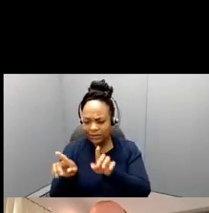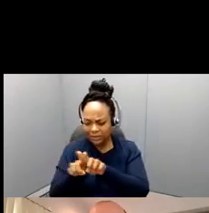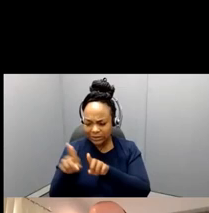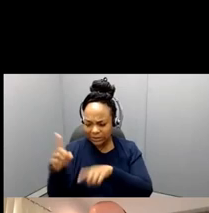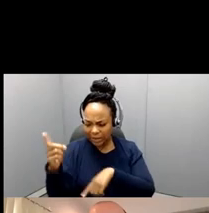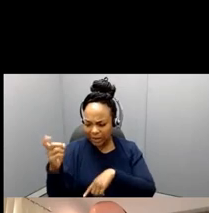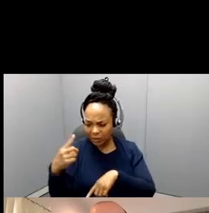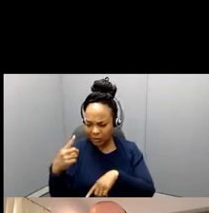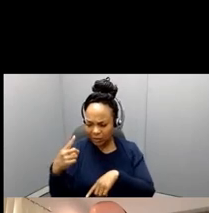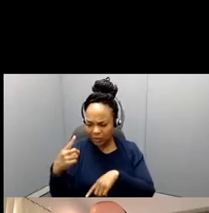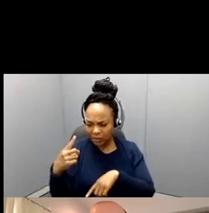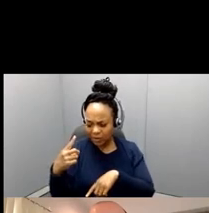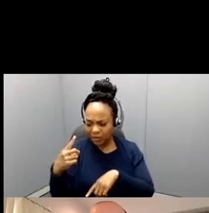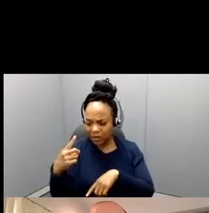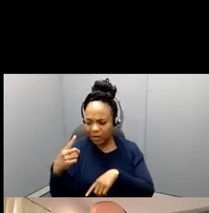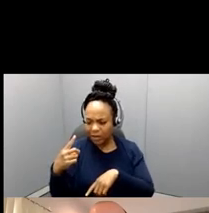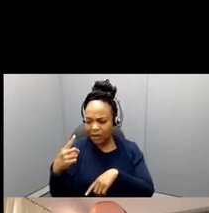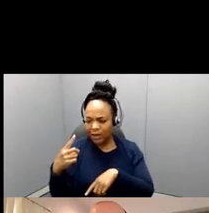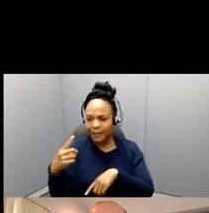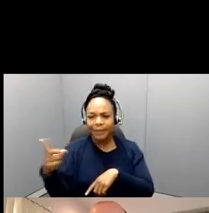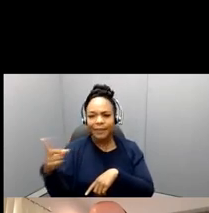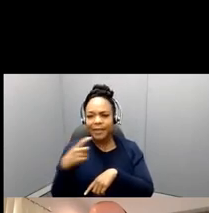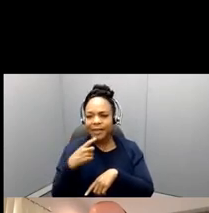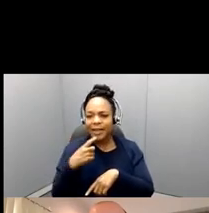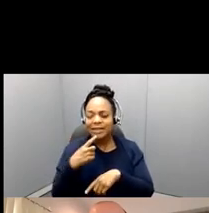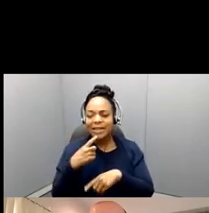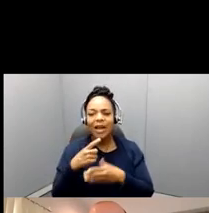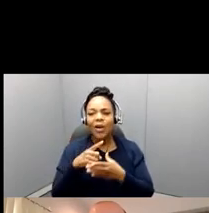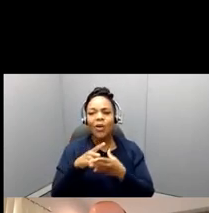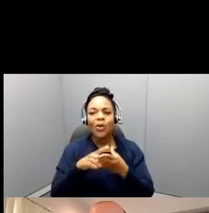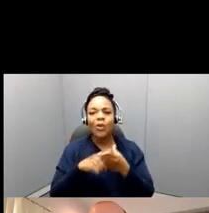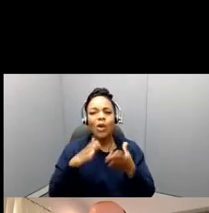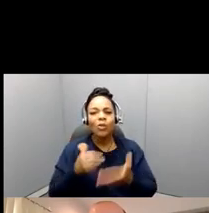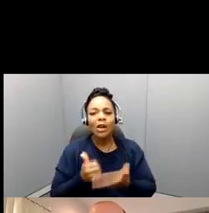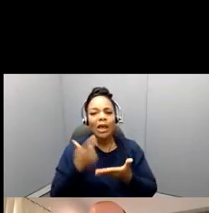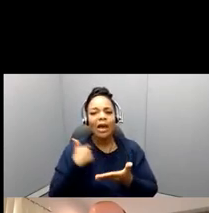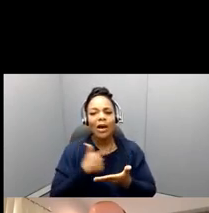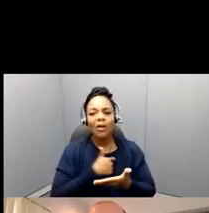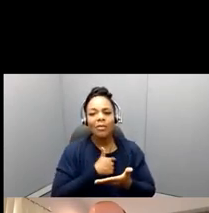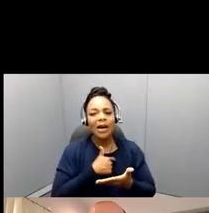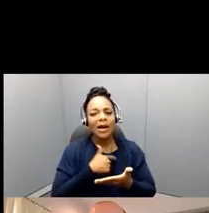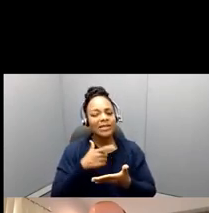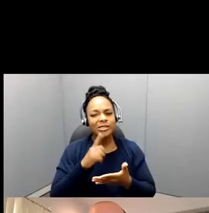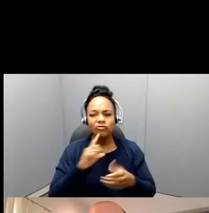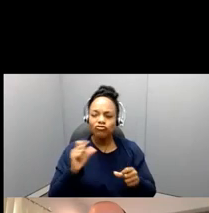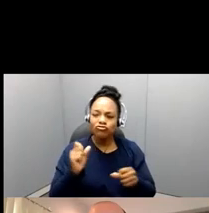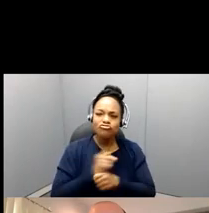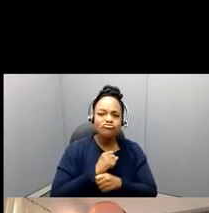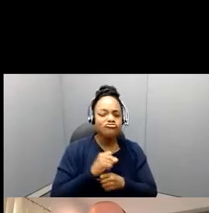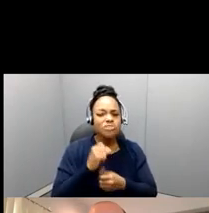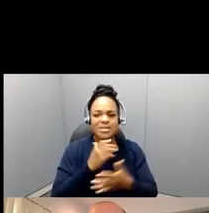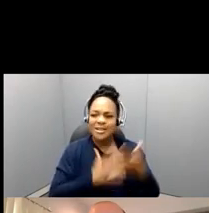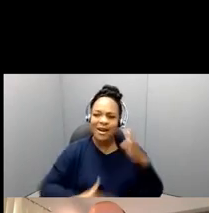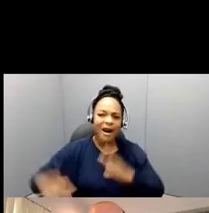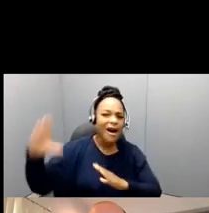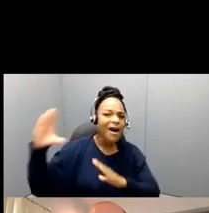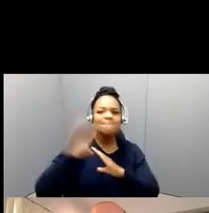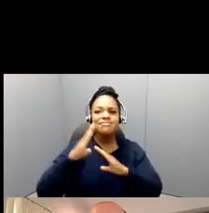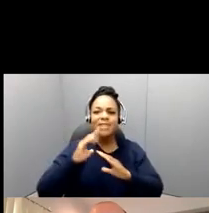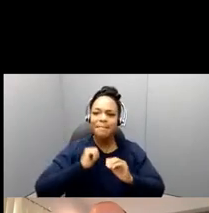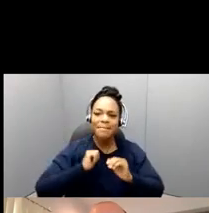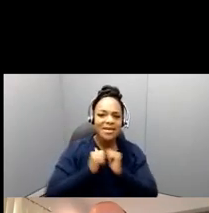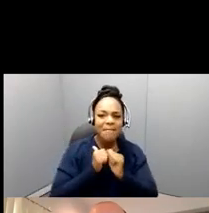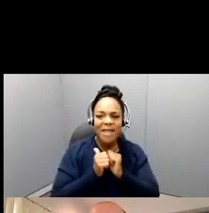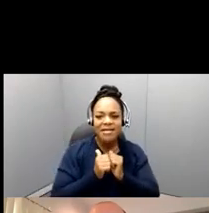are asking what will help them be most competitive in the past. What did proposals look like? Can we, you know,